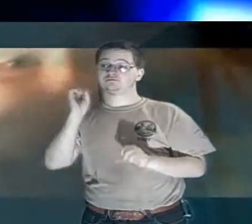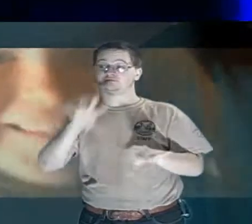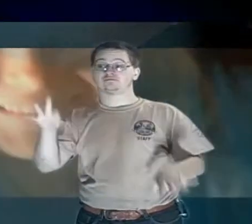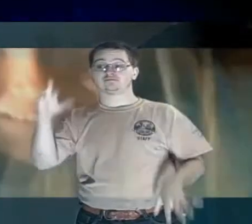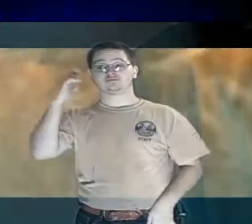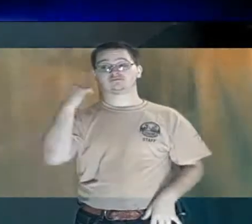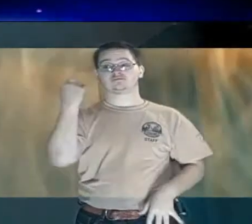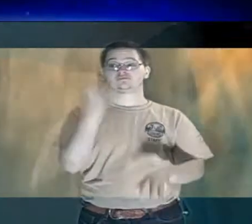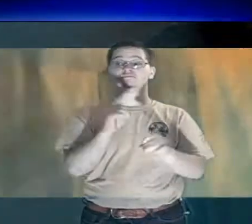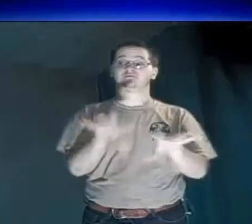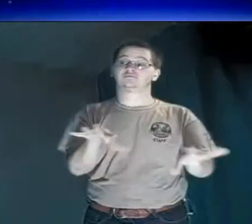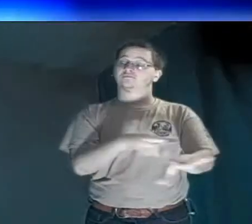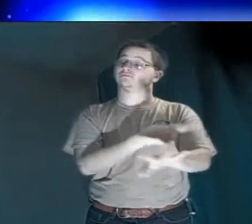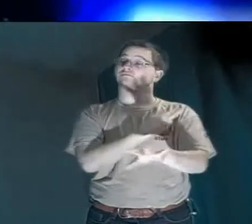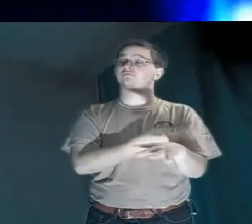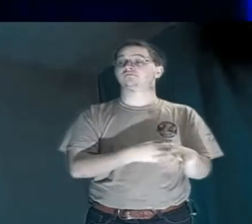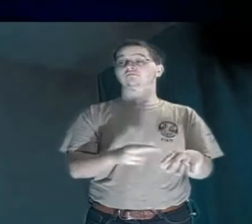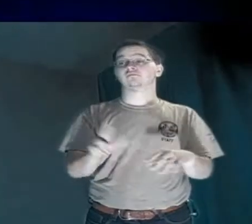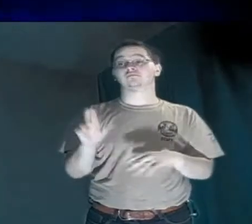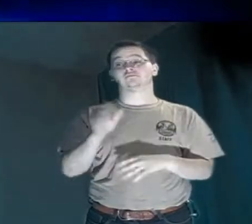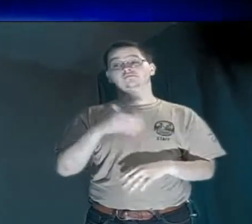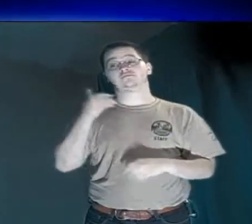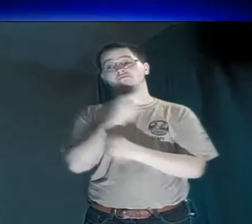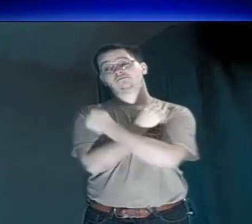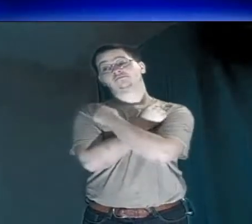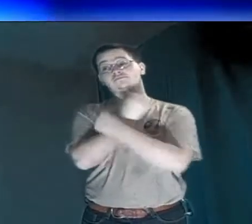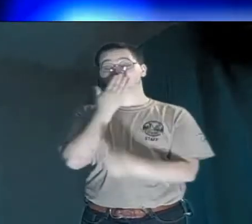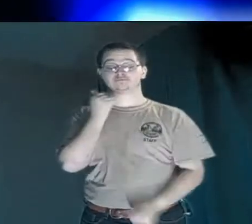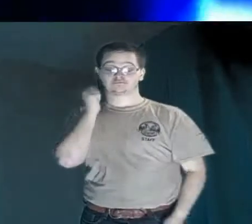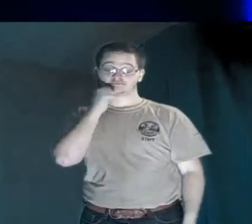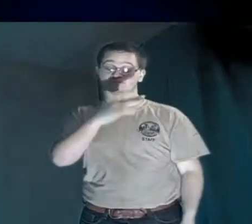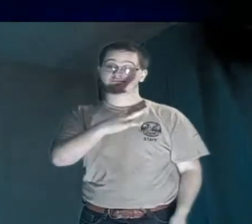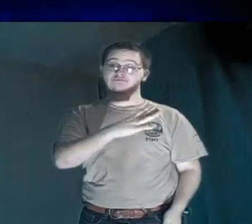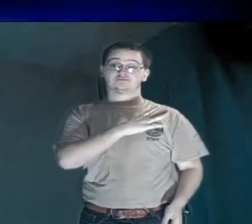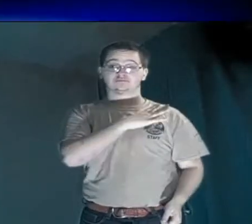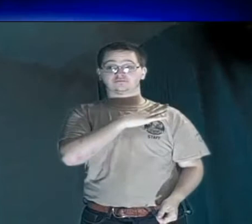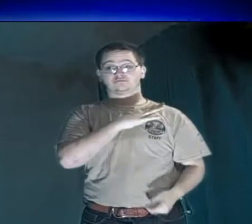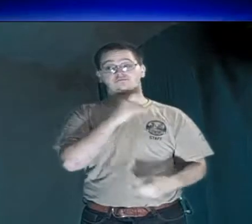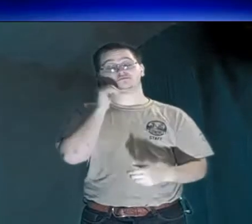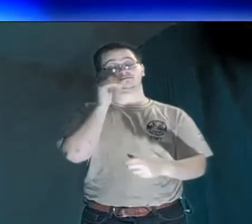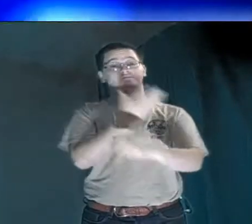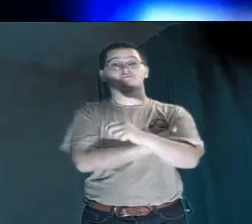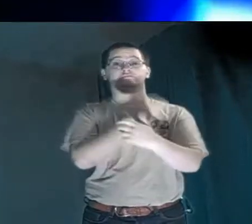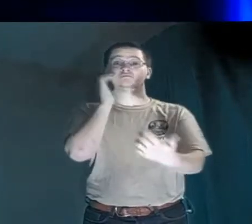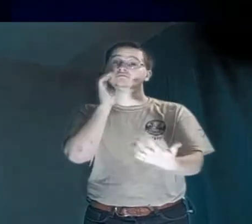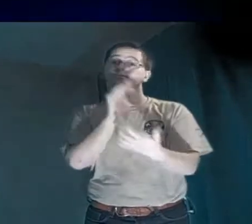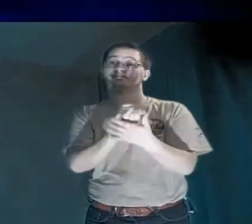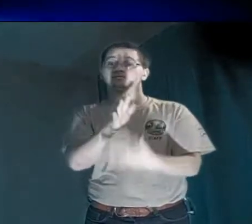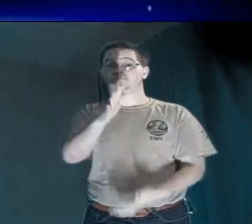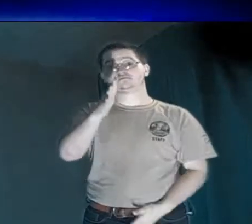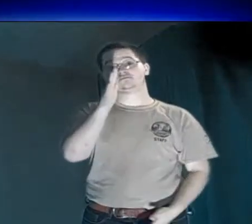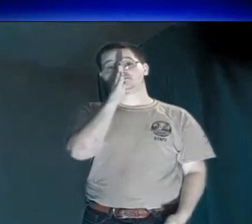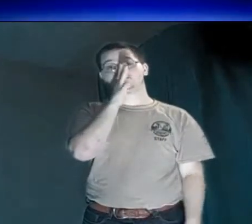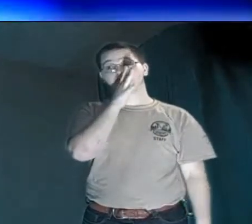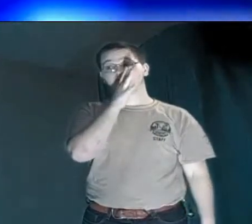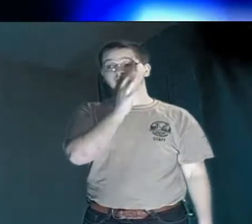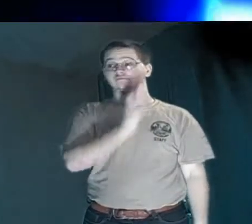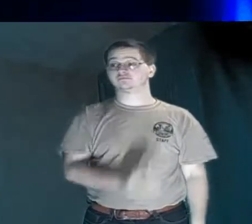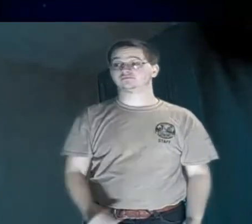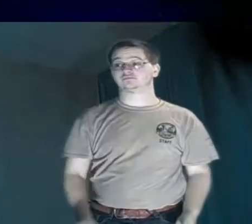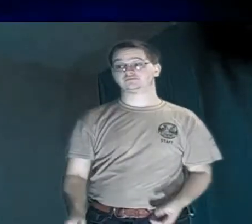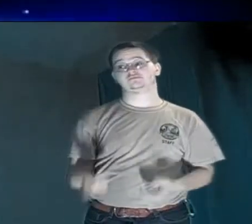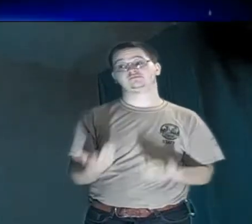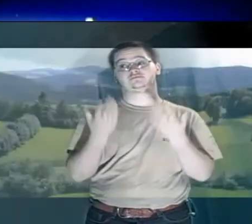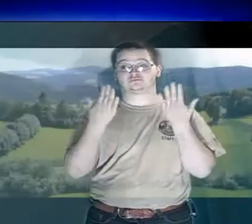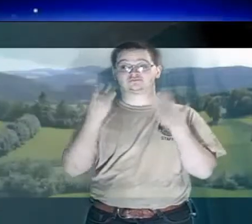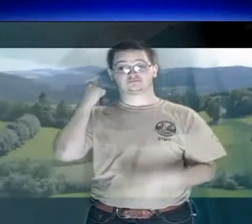Thou reason but thou rhyme Lovely sweet young woman Your wife and mother